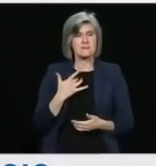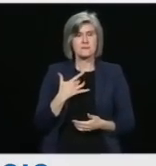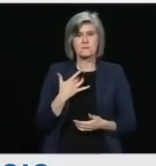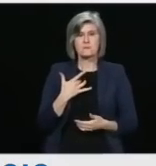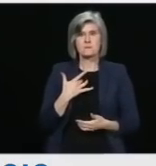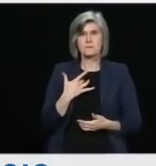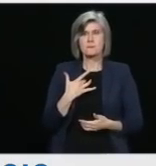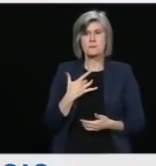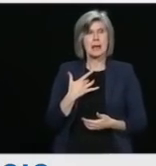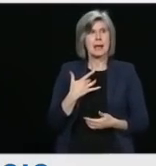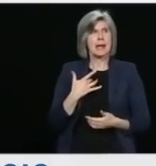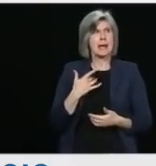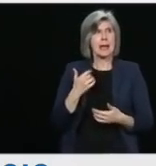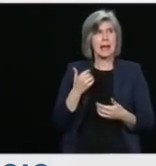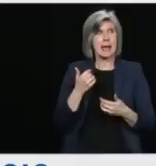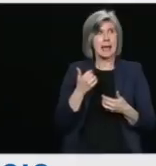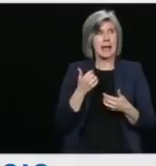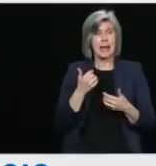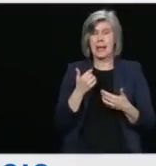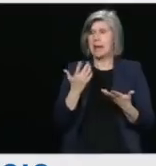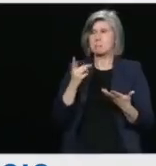CSIS be referred for prosecution.